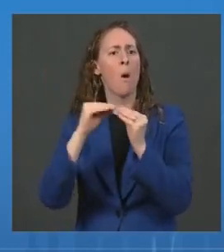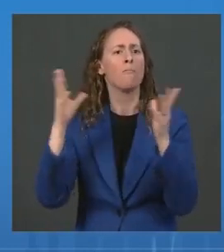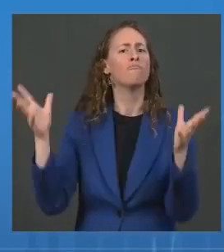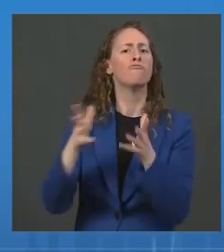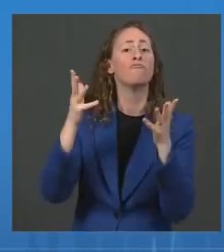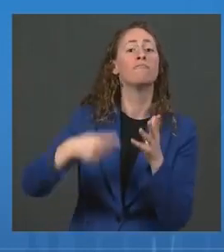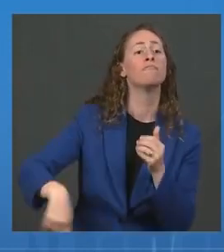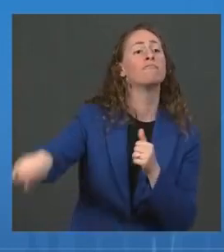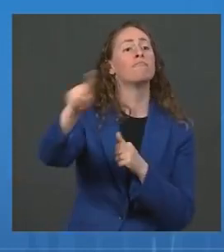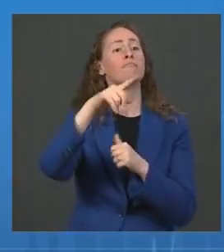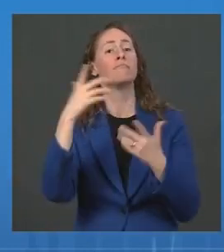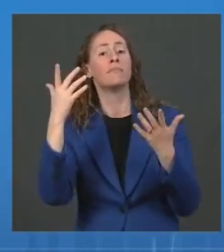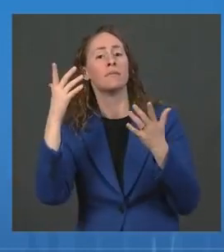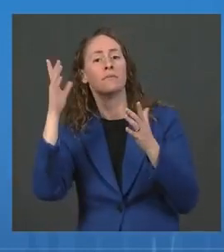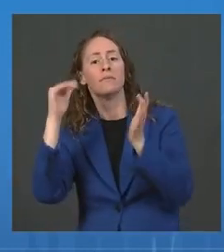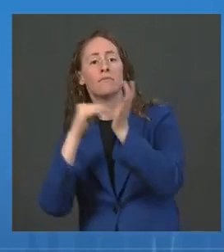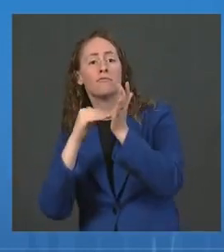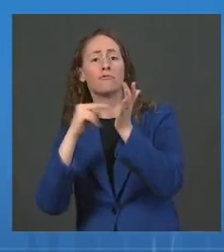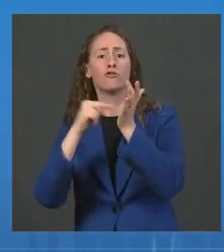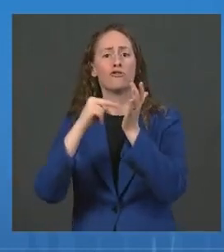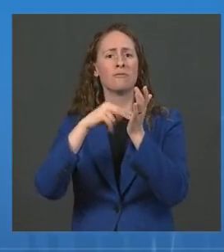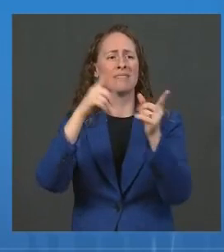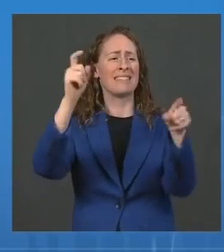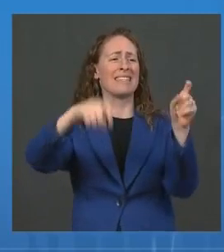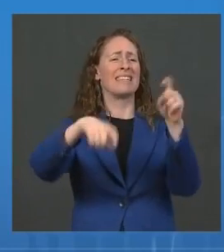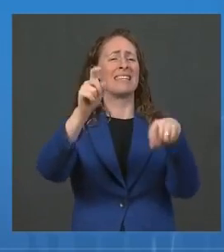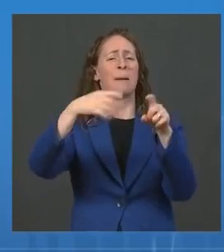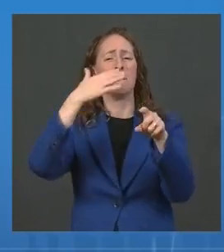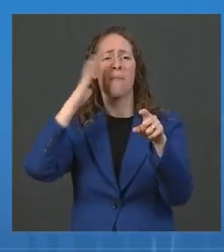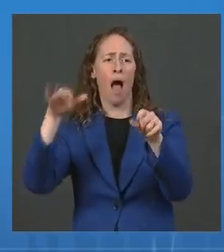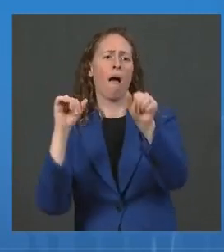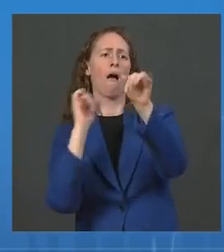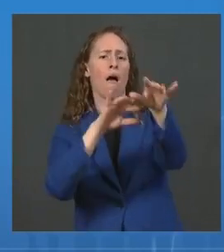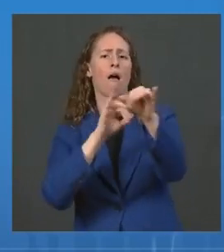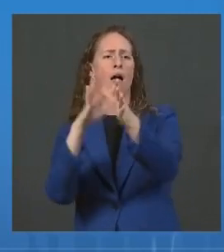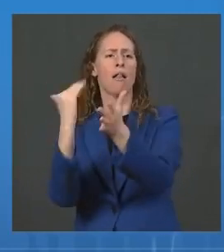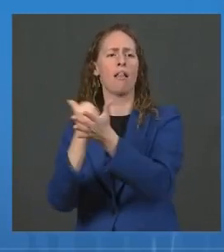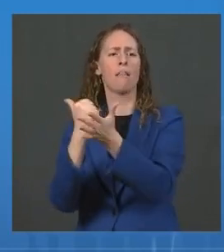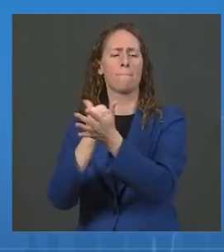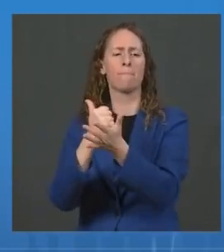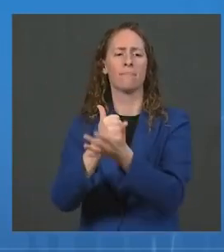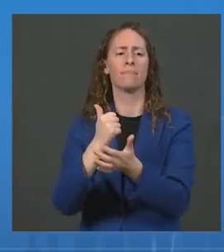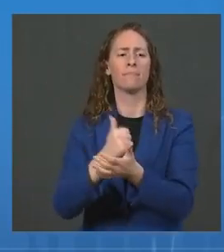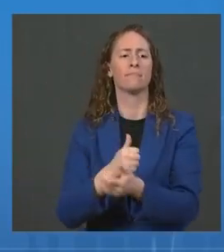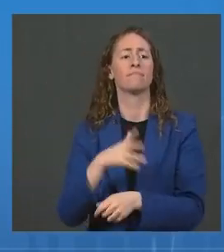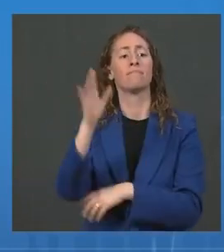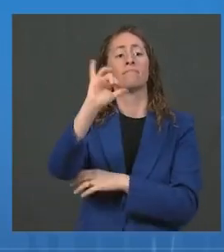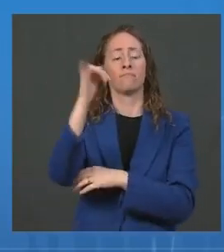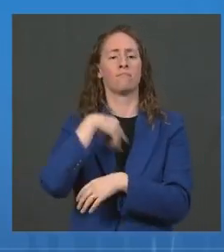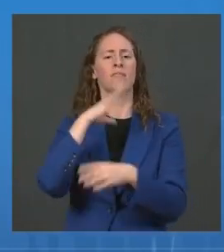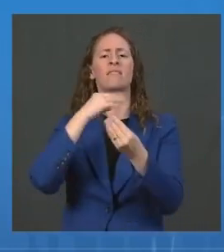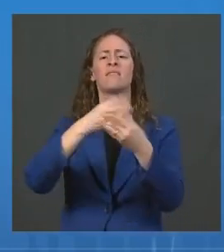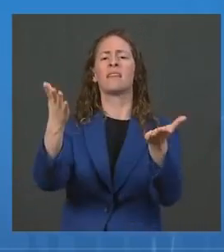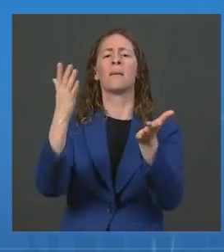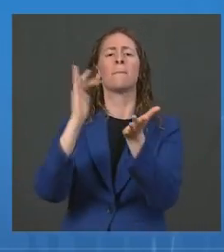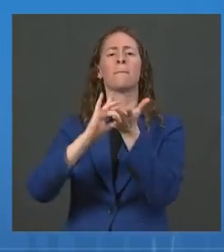average weekly pace of shipments of the lifesaving monoclonal antibody treatments by another 50 percent in September.